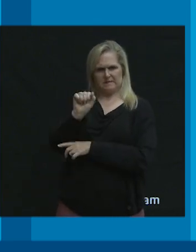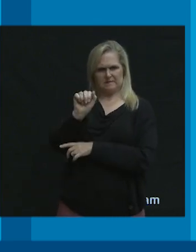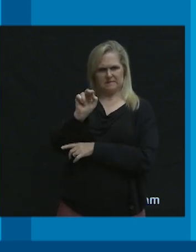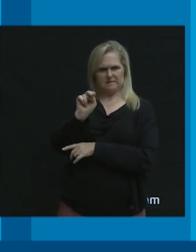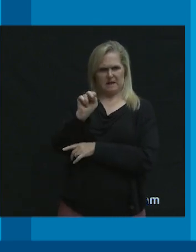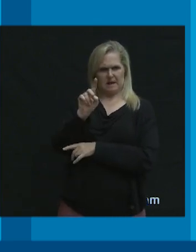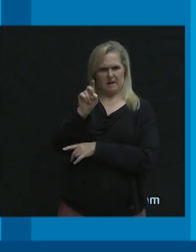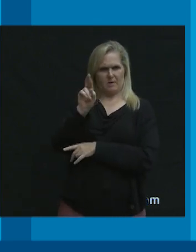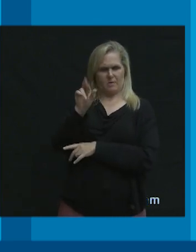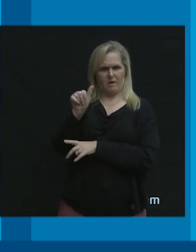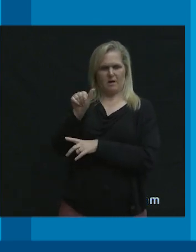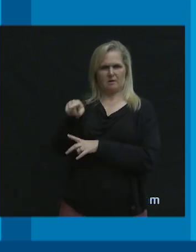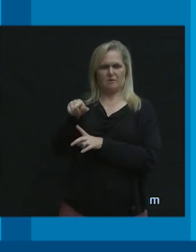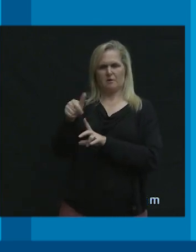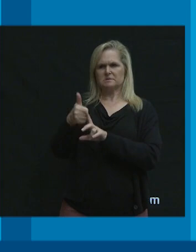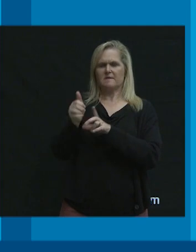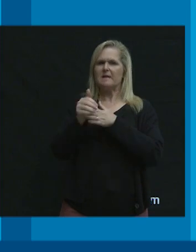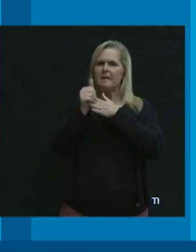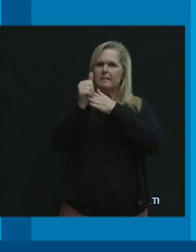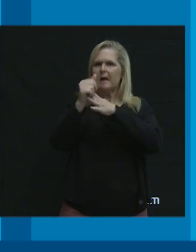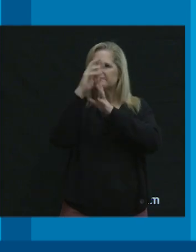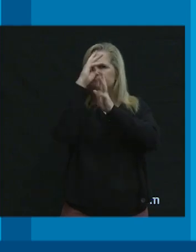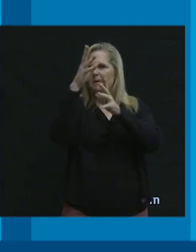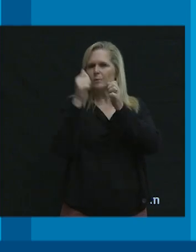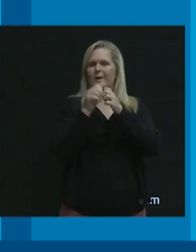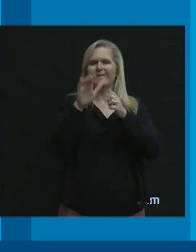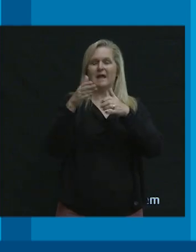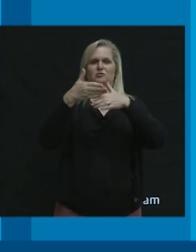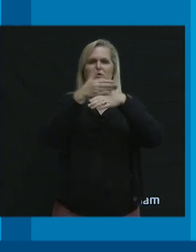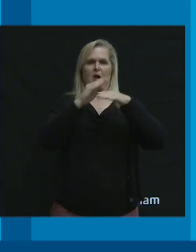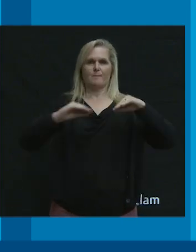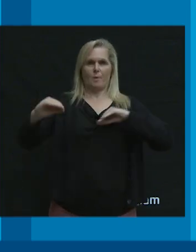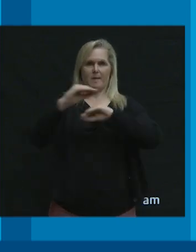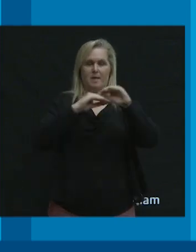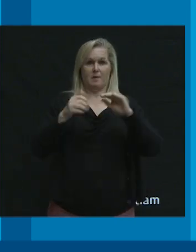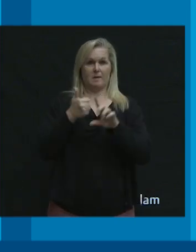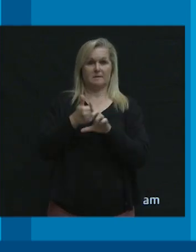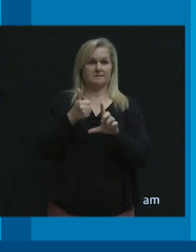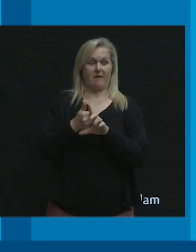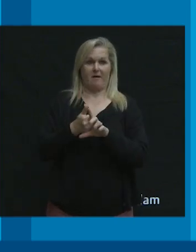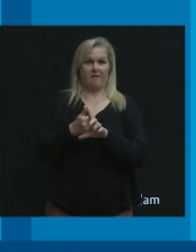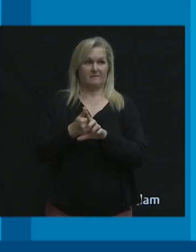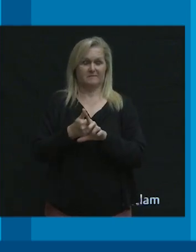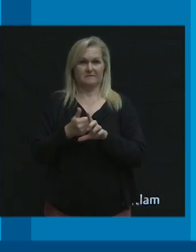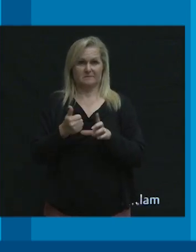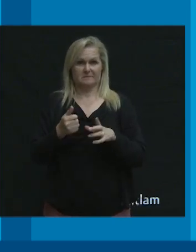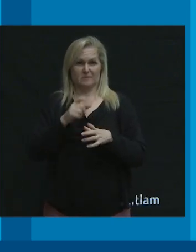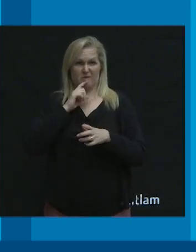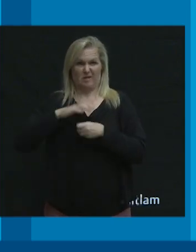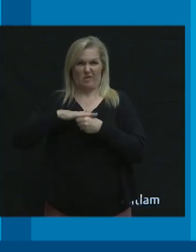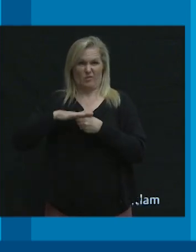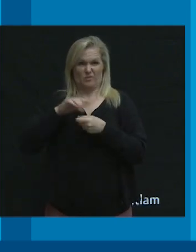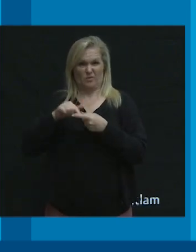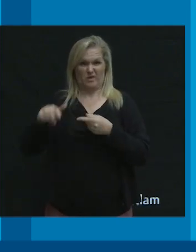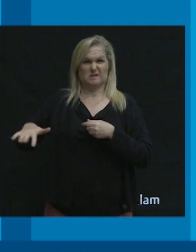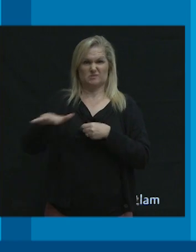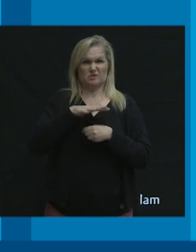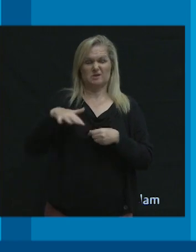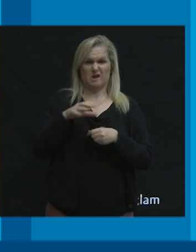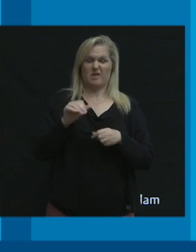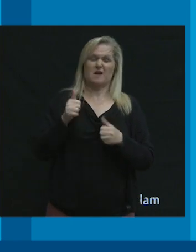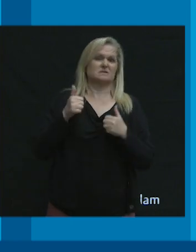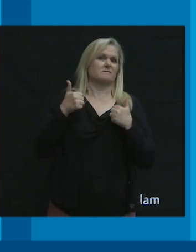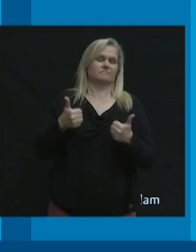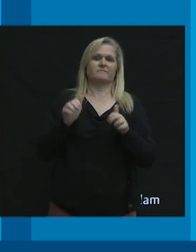really one of the leading pioneers of shared mobility. And she's local to our region. And that is